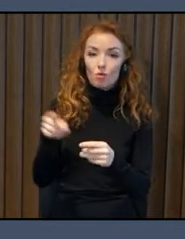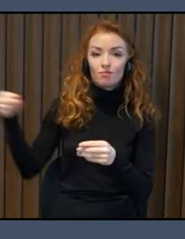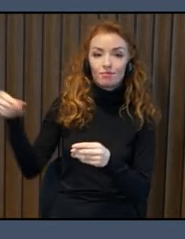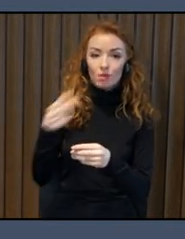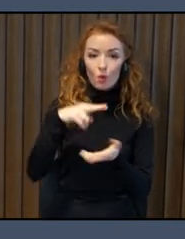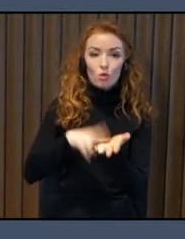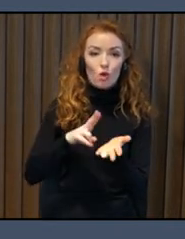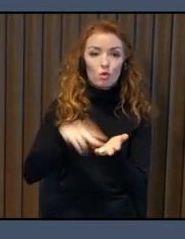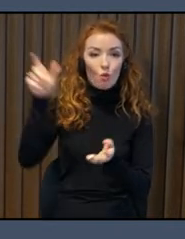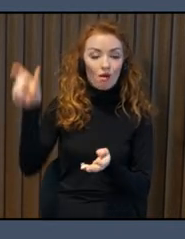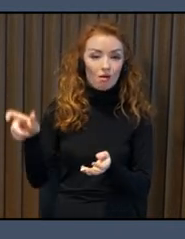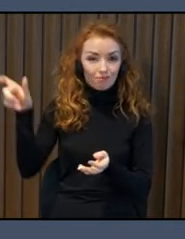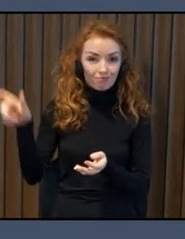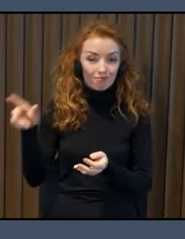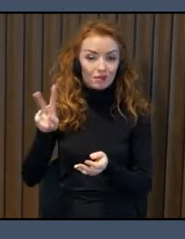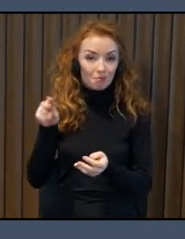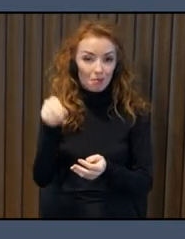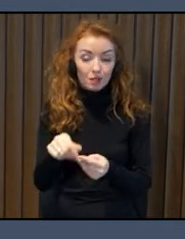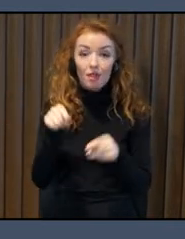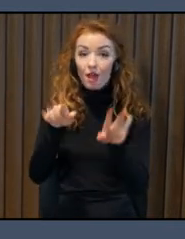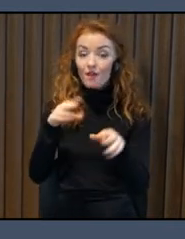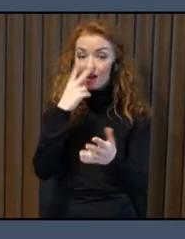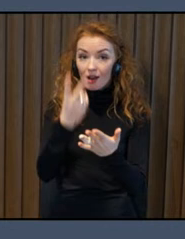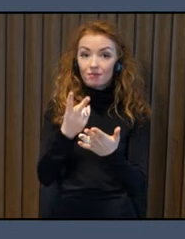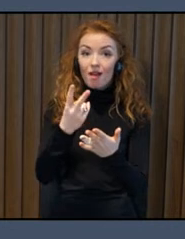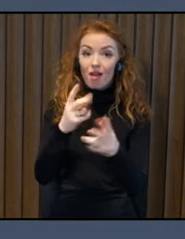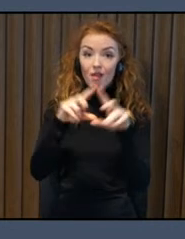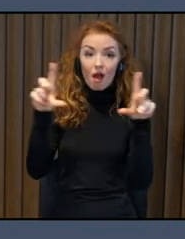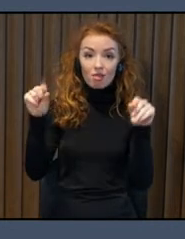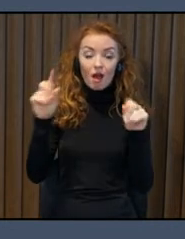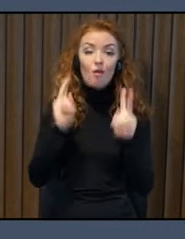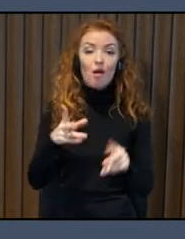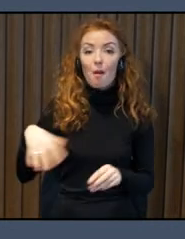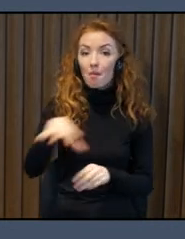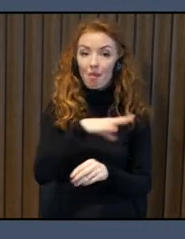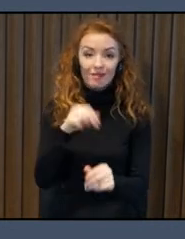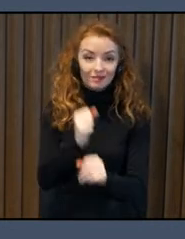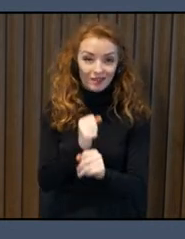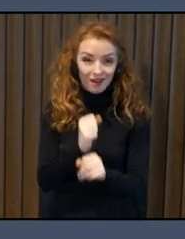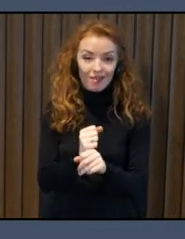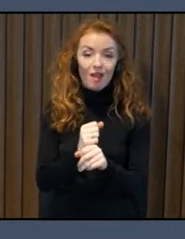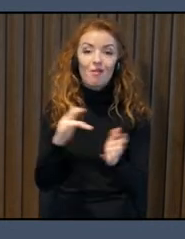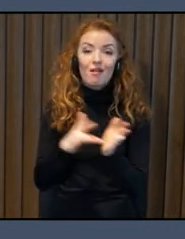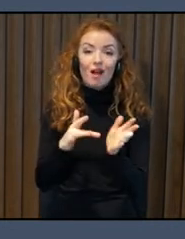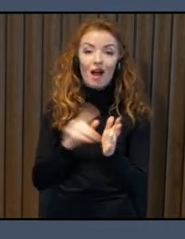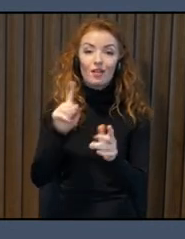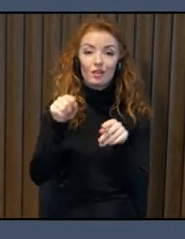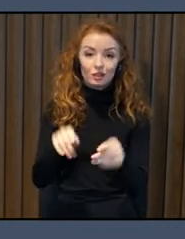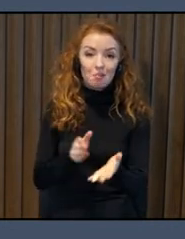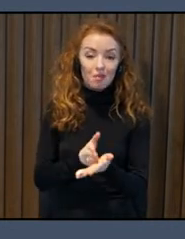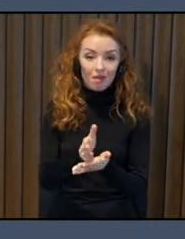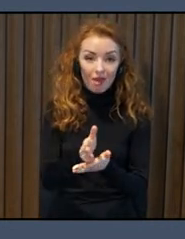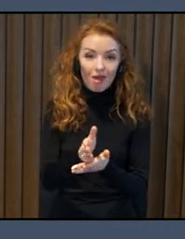This is an image where I try to illustrate how we have been working with a bottom-up approach within the organization around accessibility